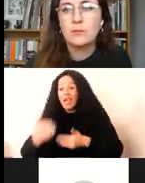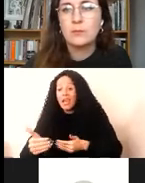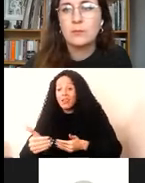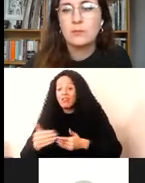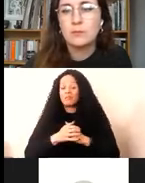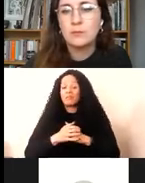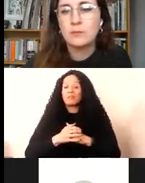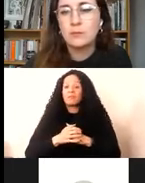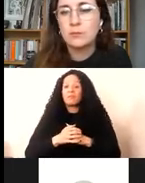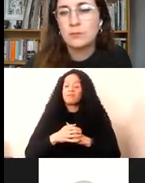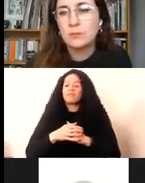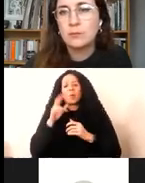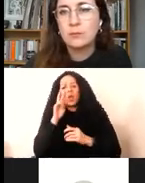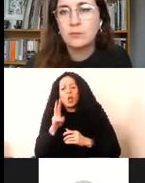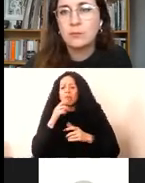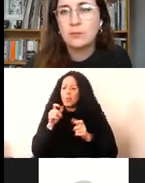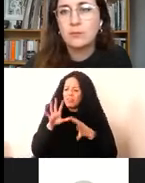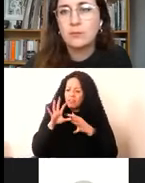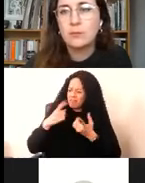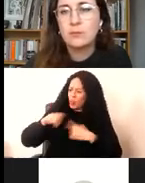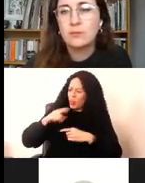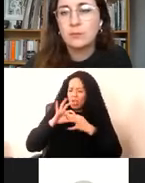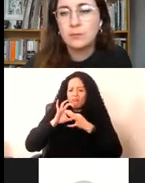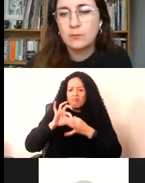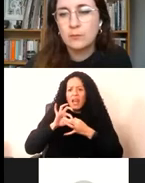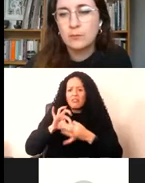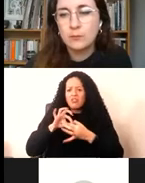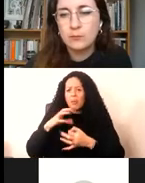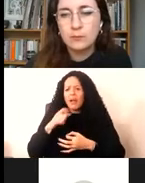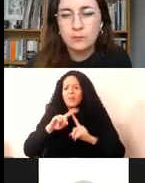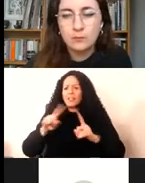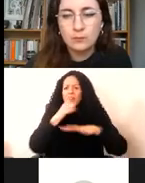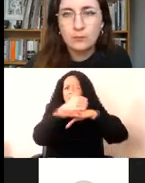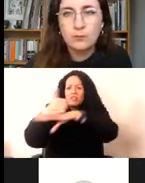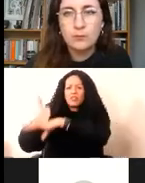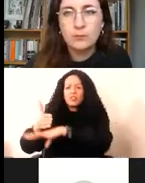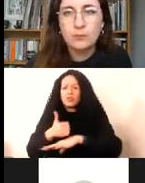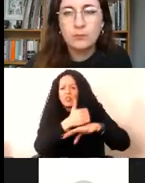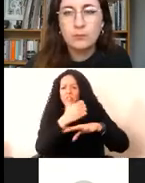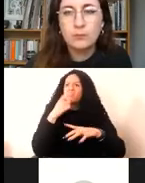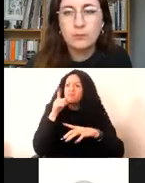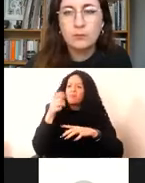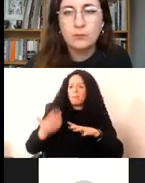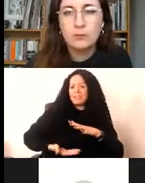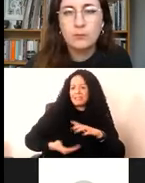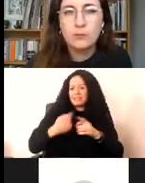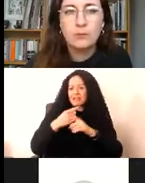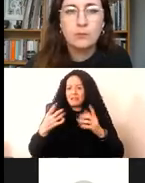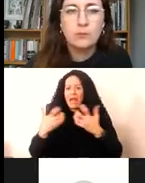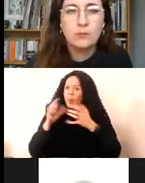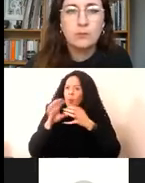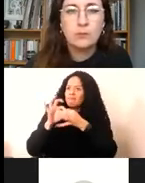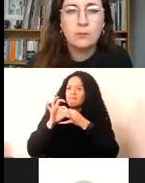which our relationship with these kinds of institutions or entities, commercial entities may play out